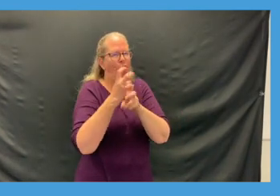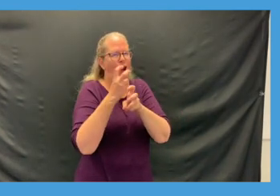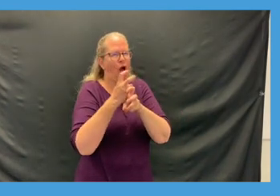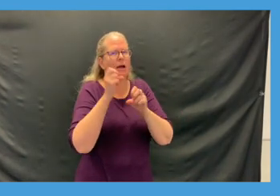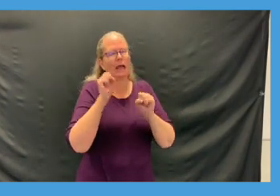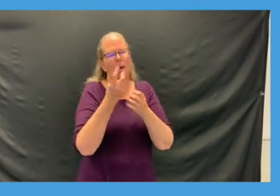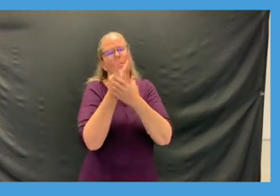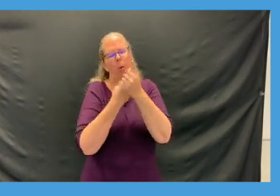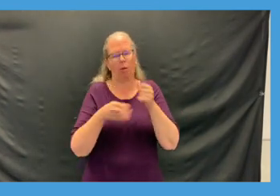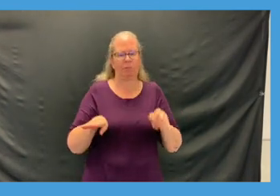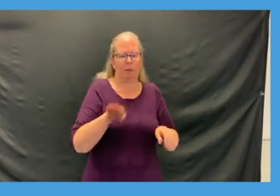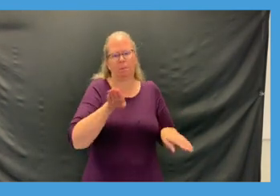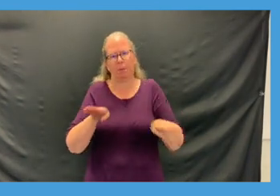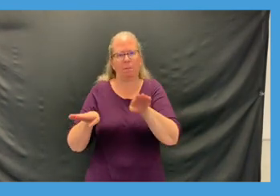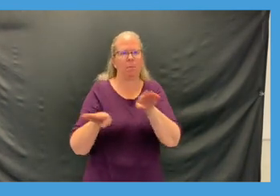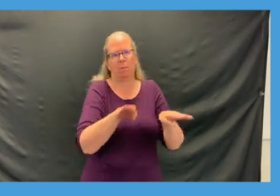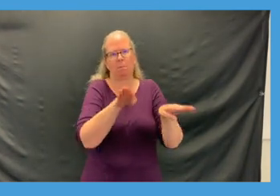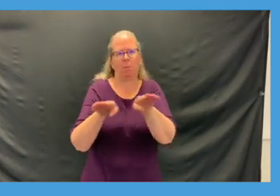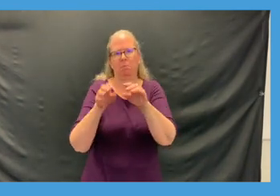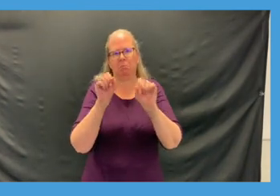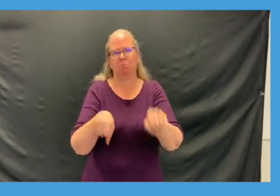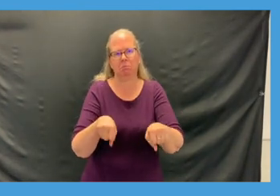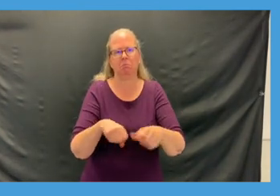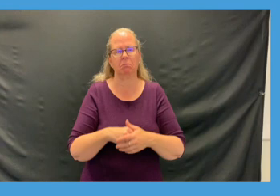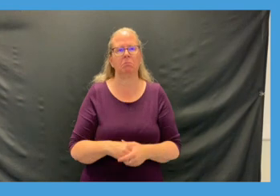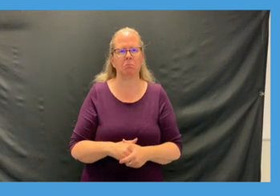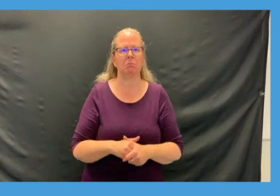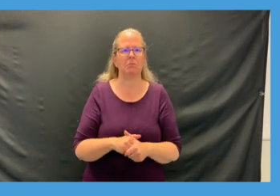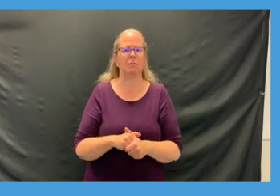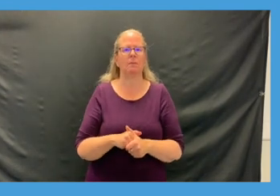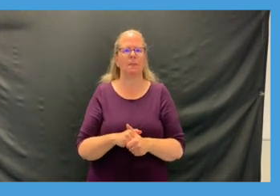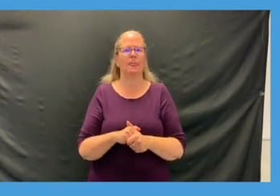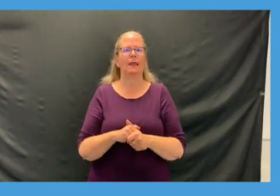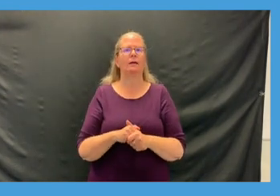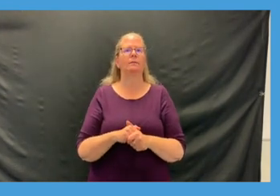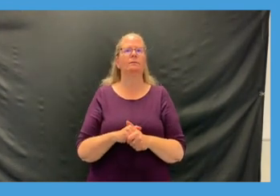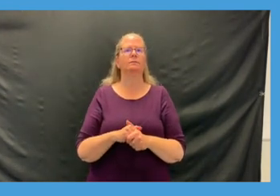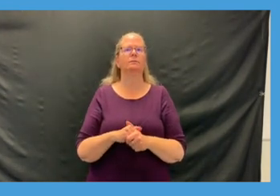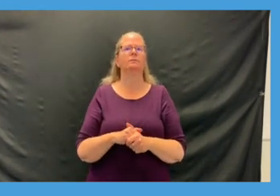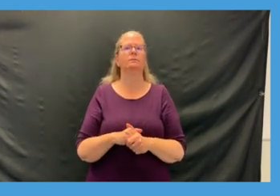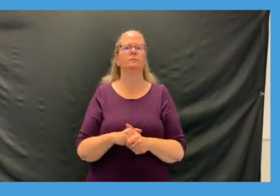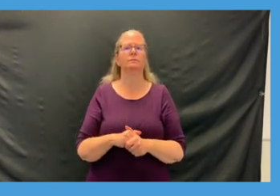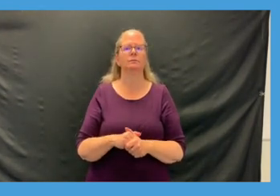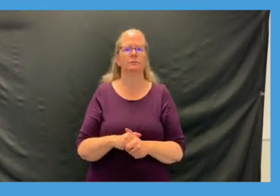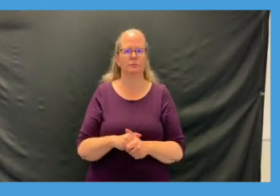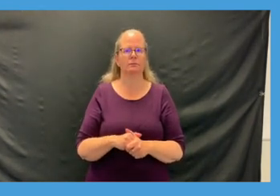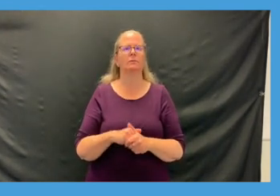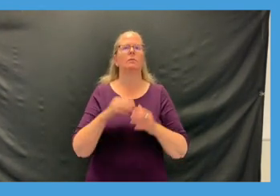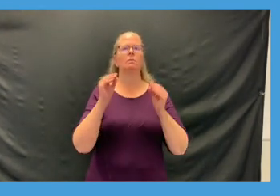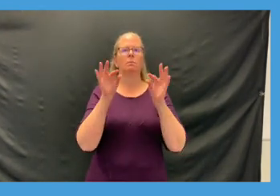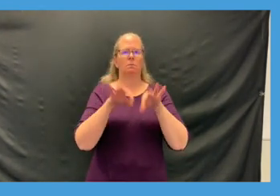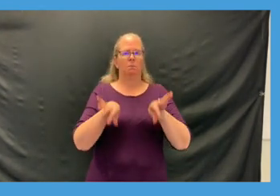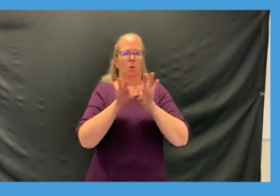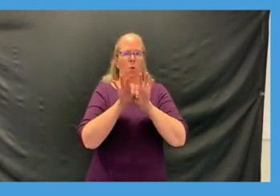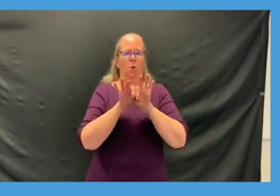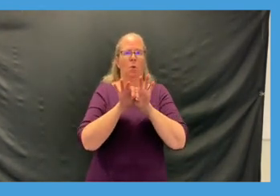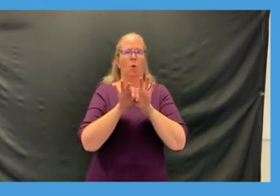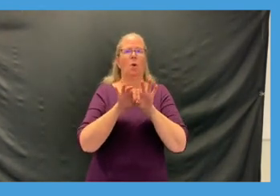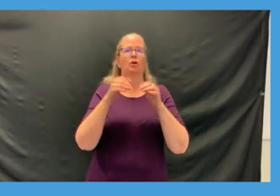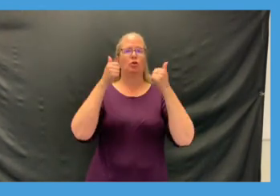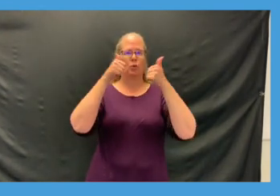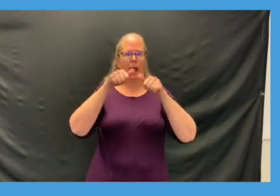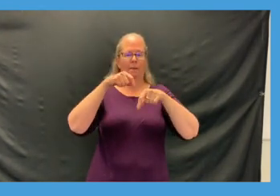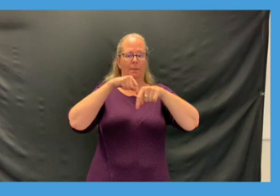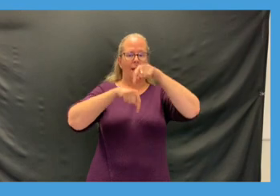awesome job now let's see this is a really big challenge but can anybody